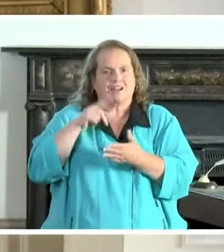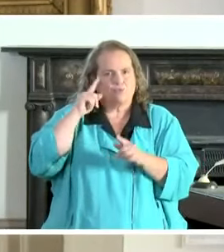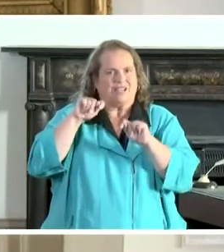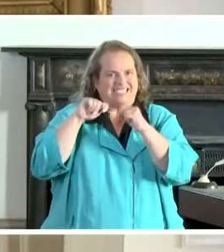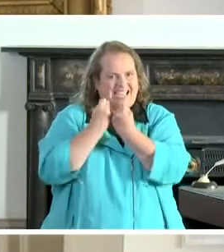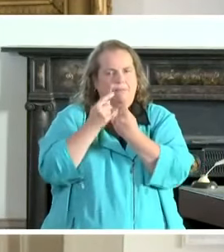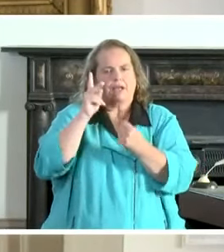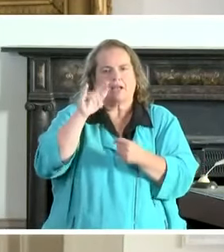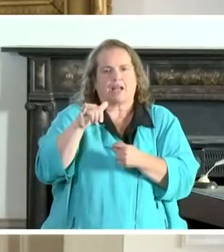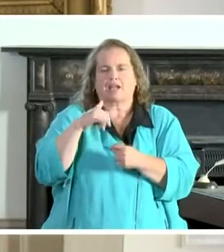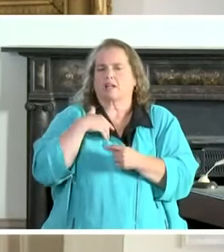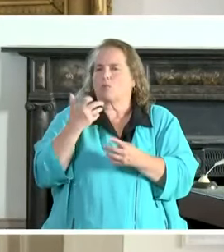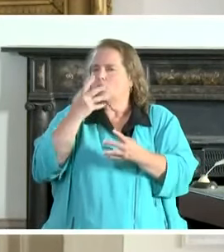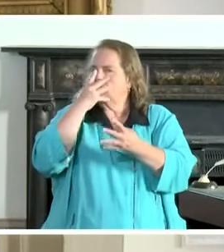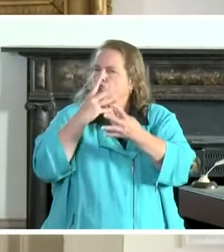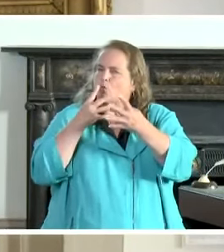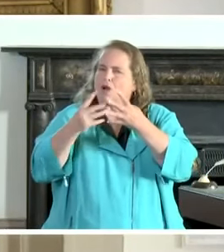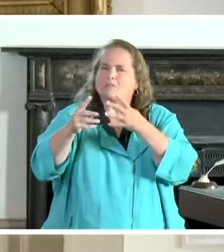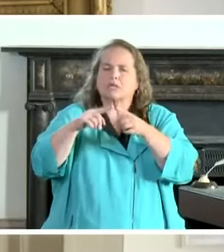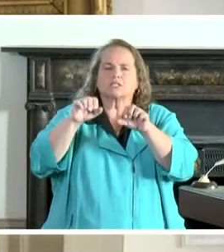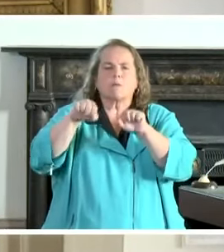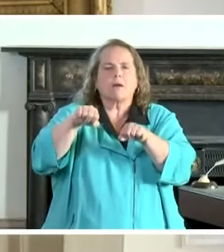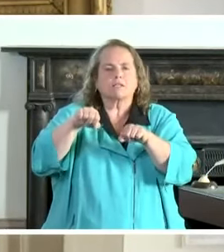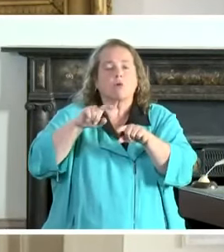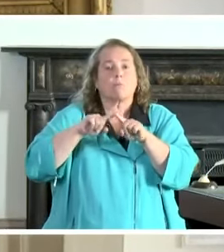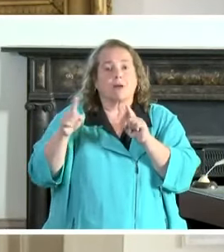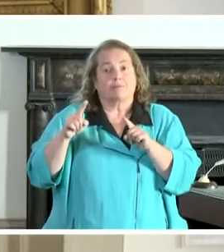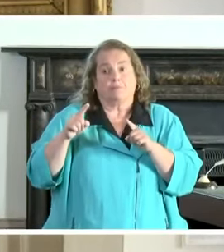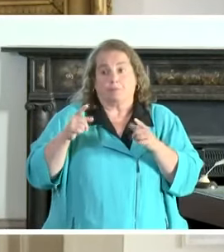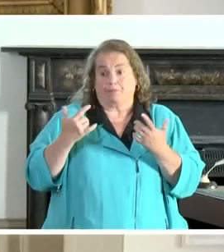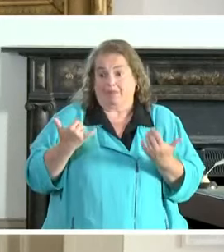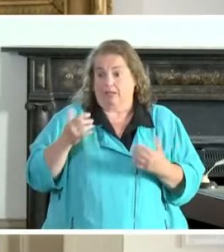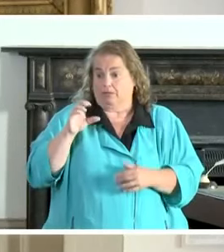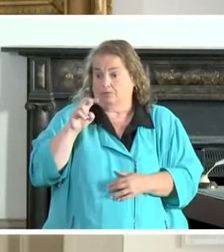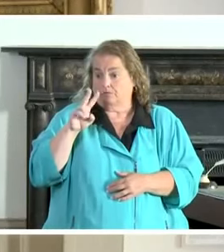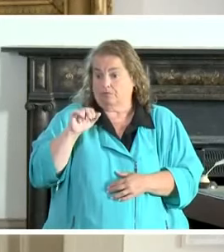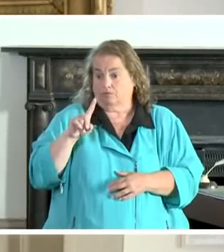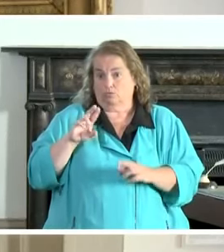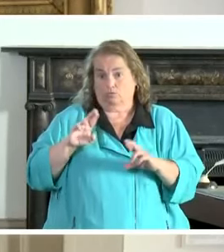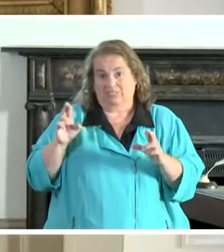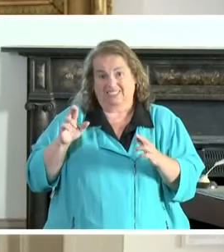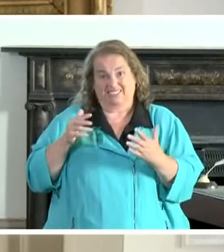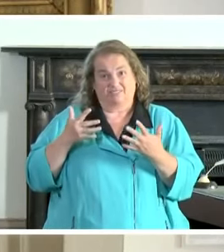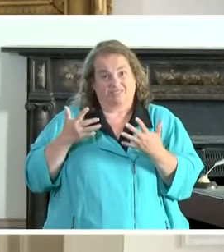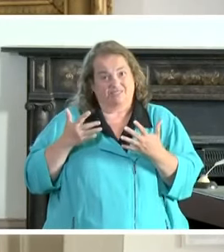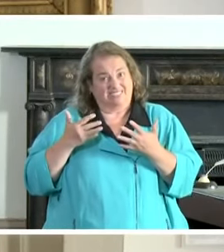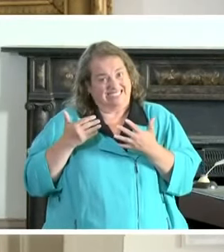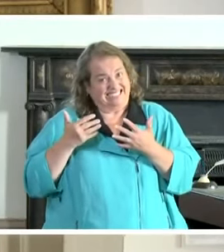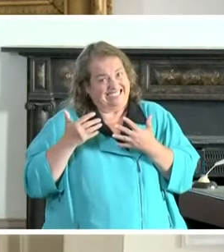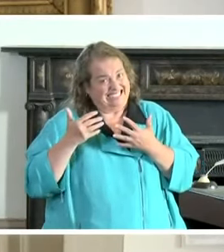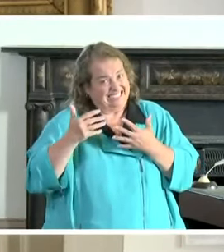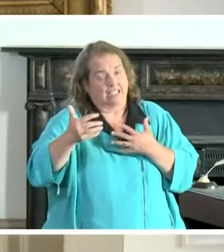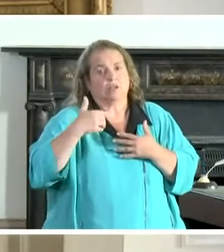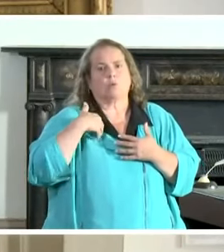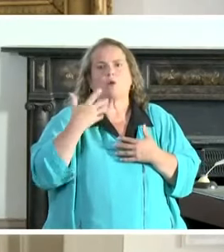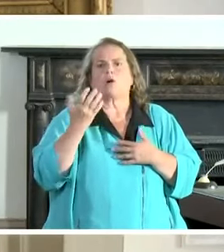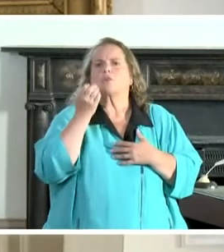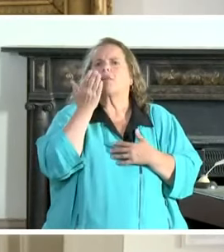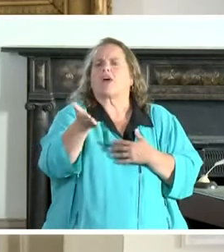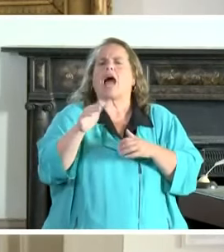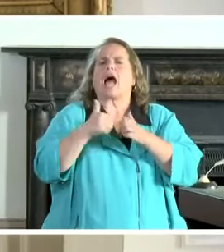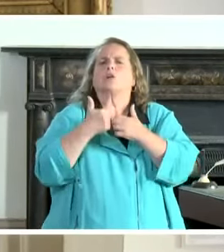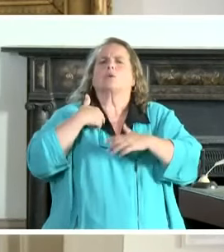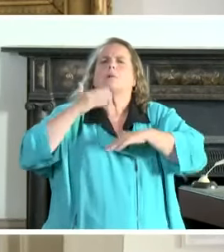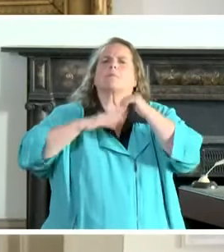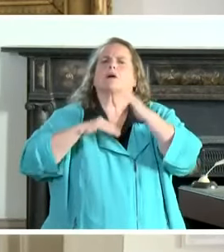We're trying to be as transparent as possible. But, you know, coming out of COVID, Governor, we're going to be there thinking how do we build a